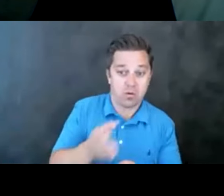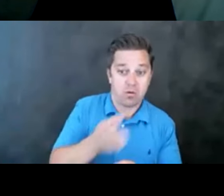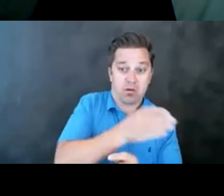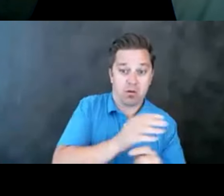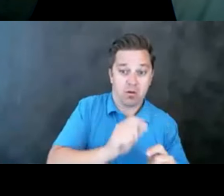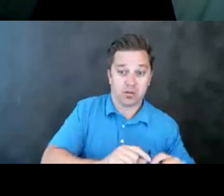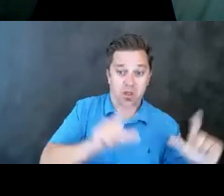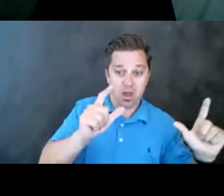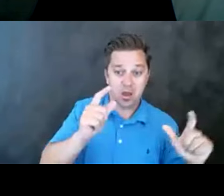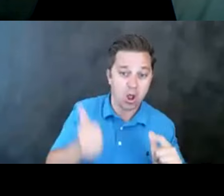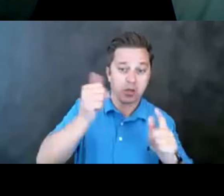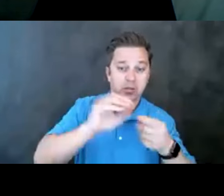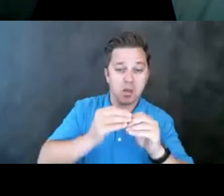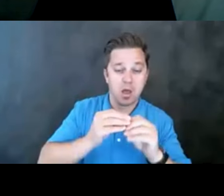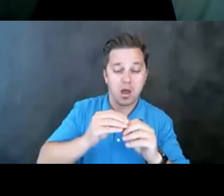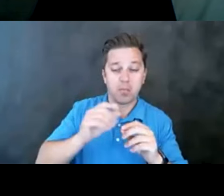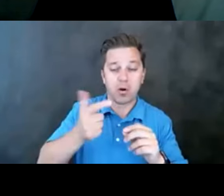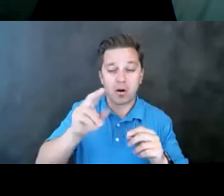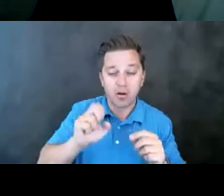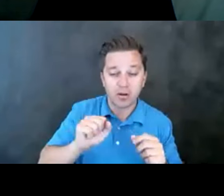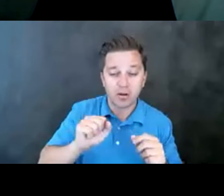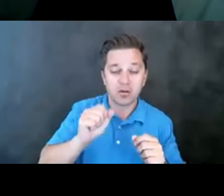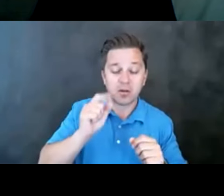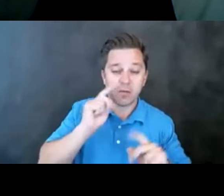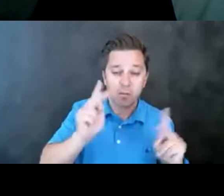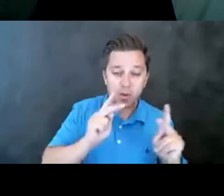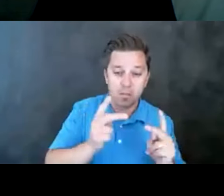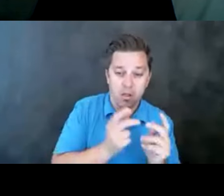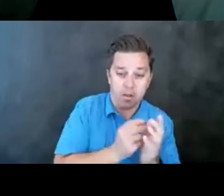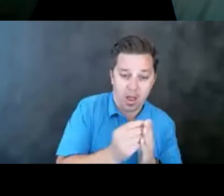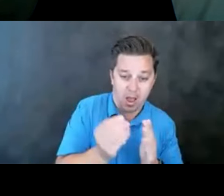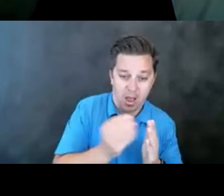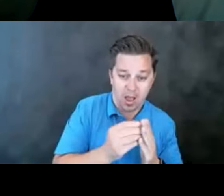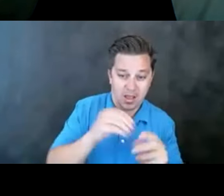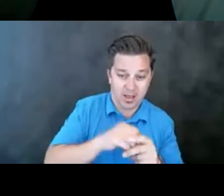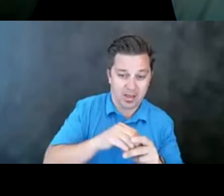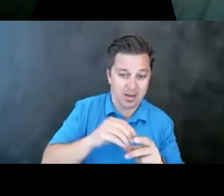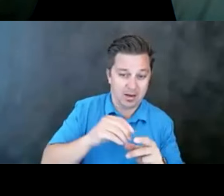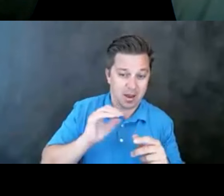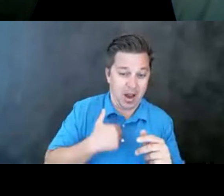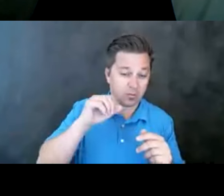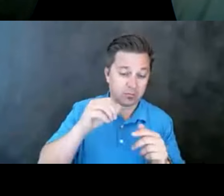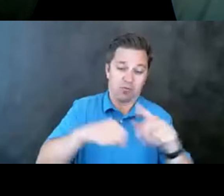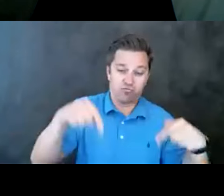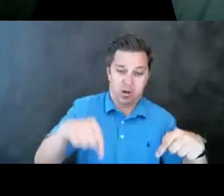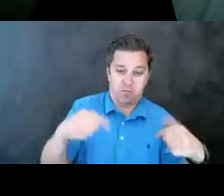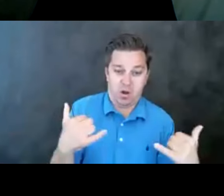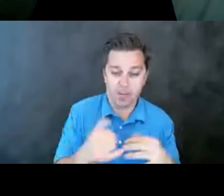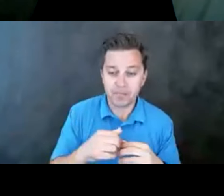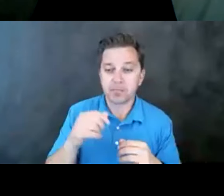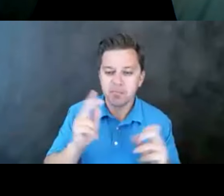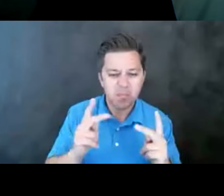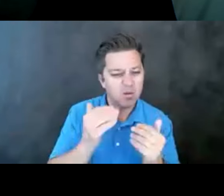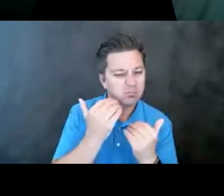largest amount of firearms or new firearm owners in our state at this moment, many of you have been restricted